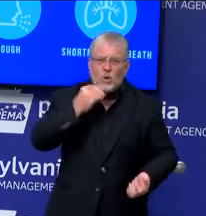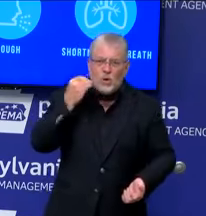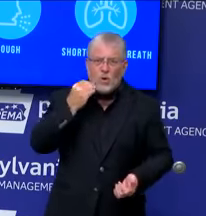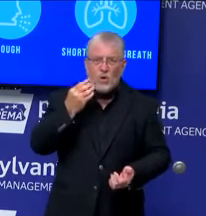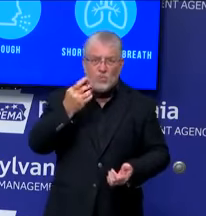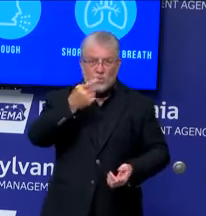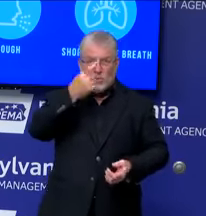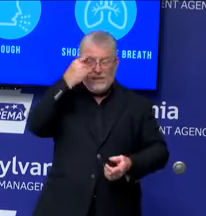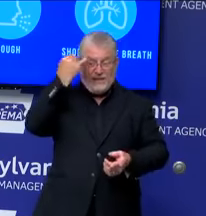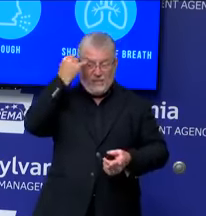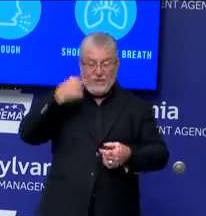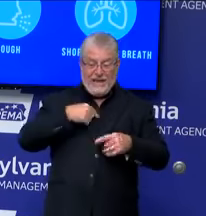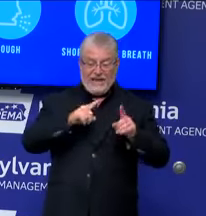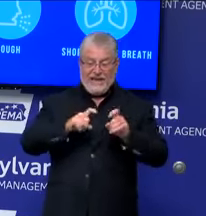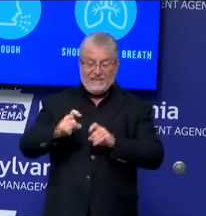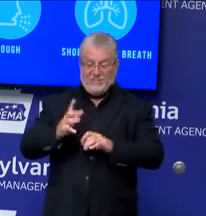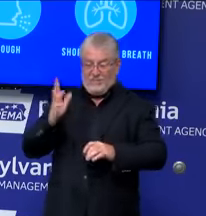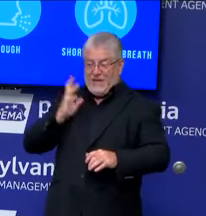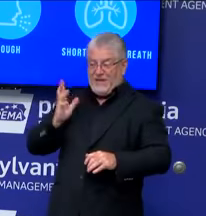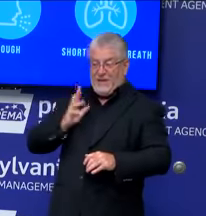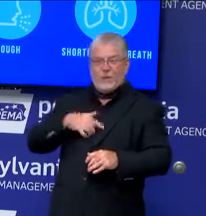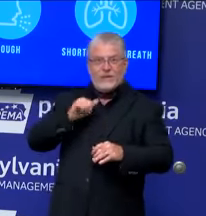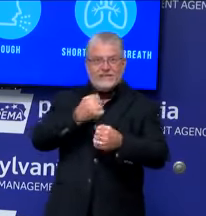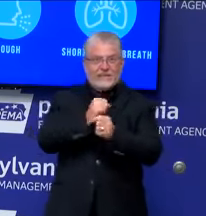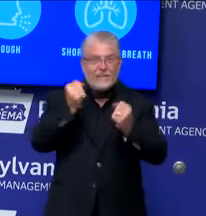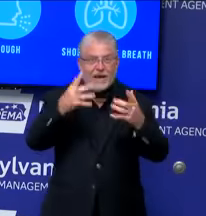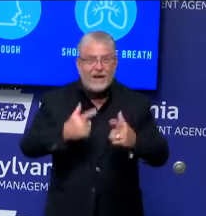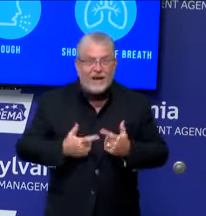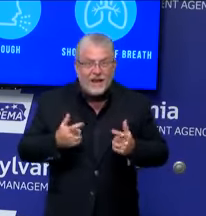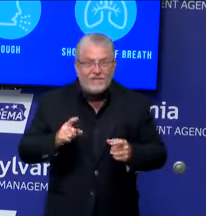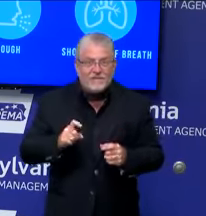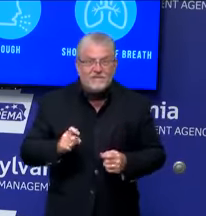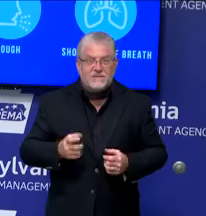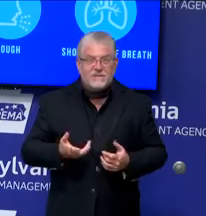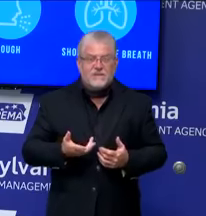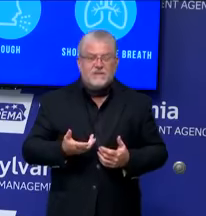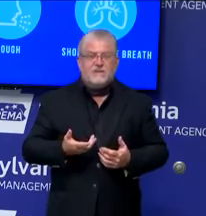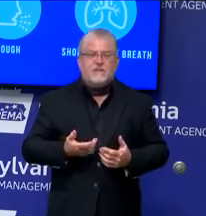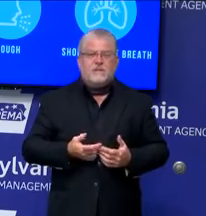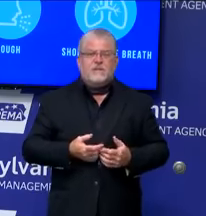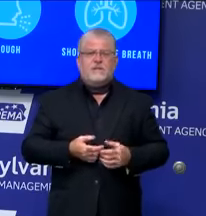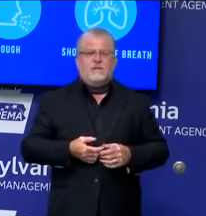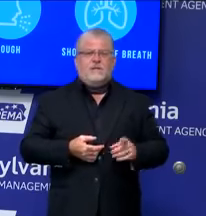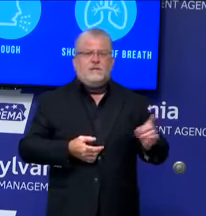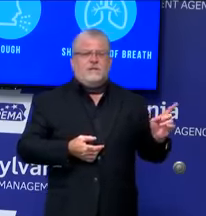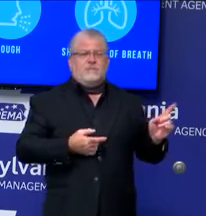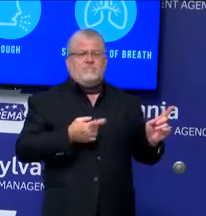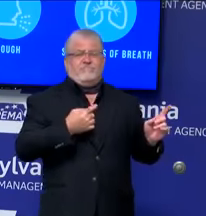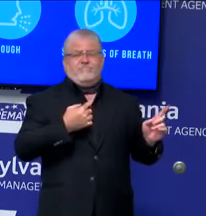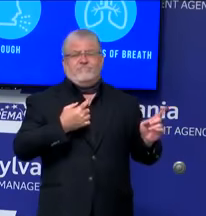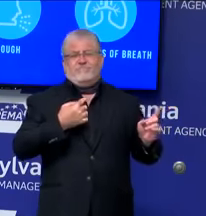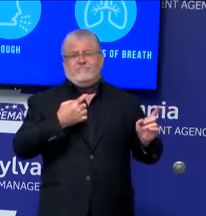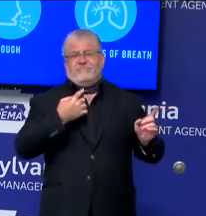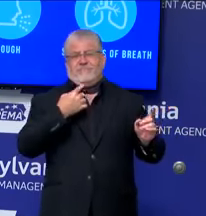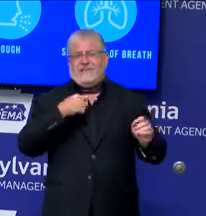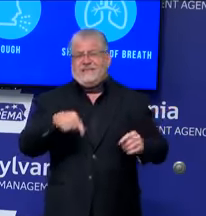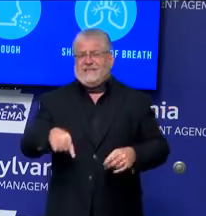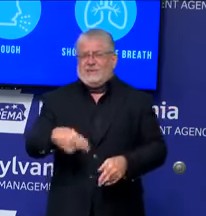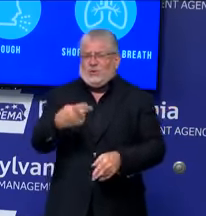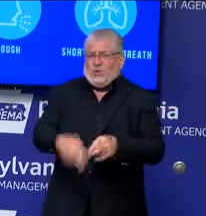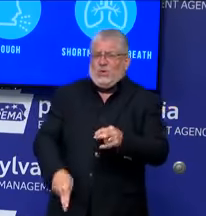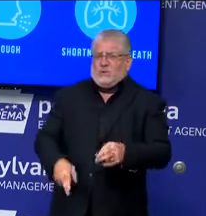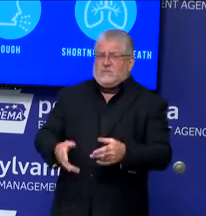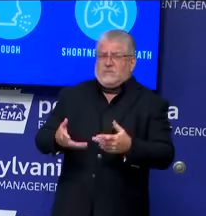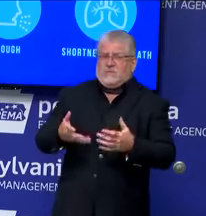a snapshot. How long do you do this kind of Well, we're going to, so this is going to be a video. mean, this is going to continue. So we don't have one test and then we're done.